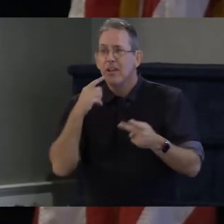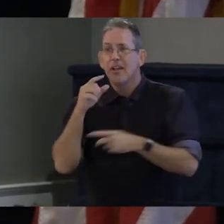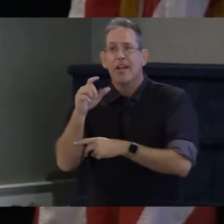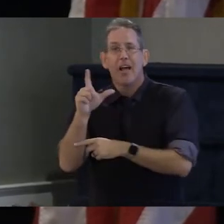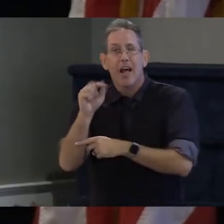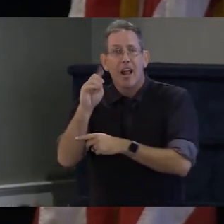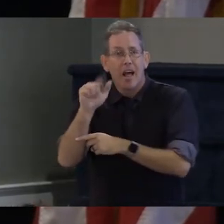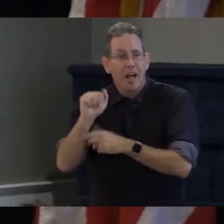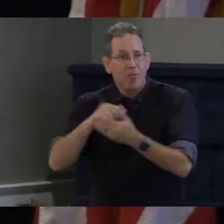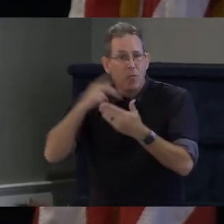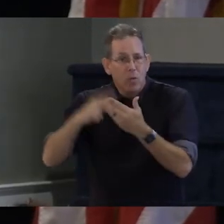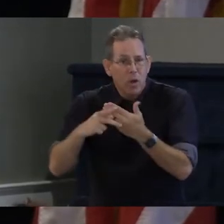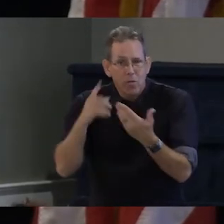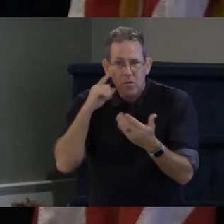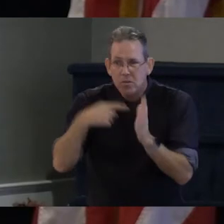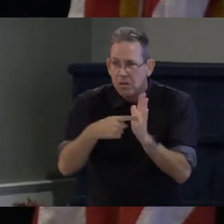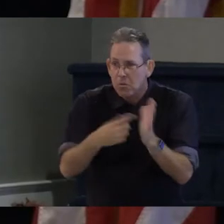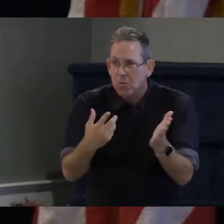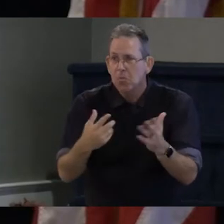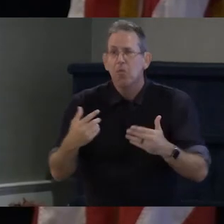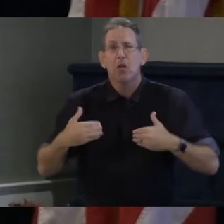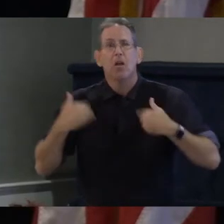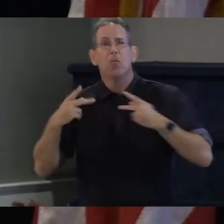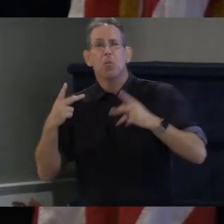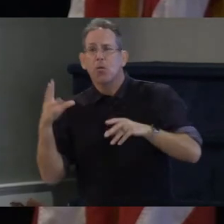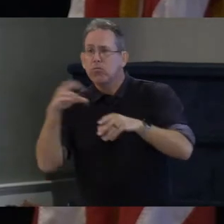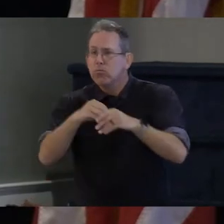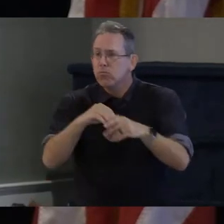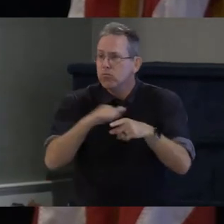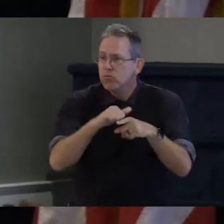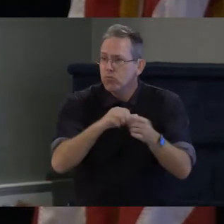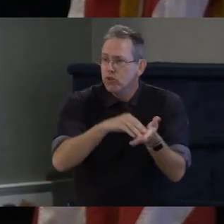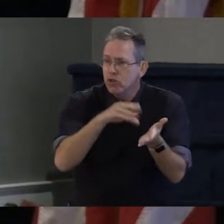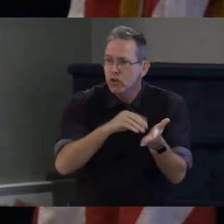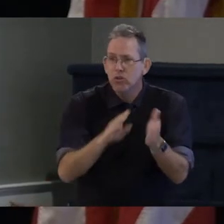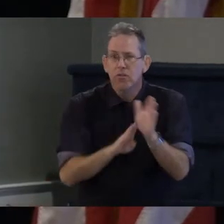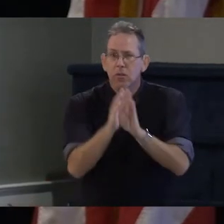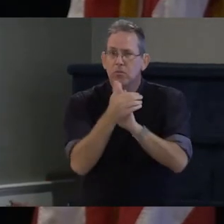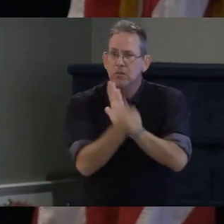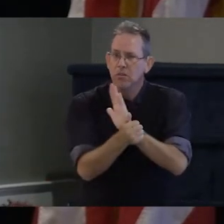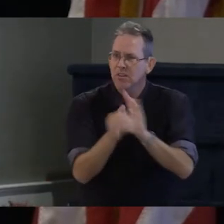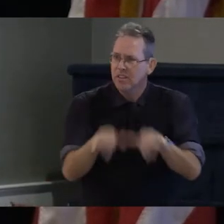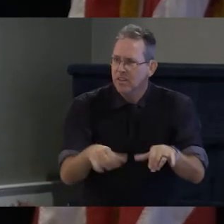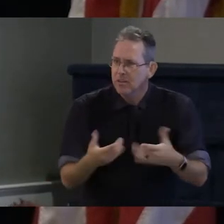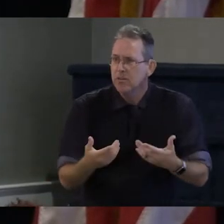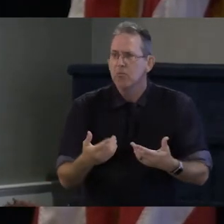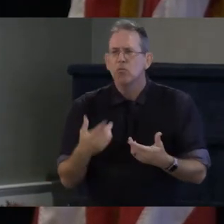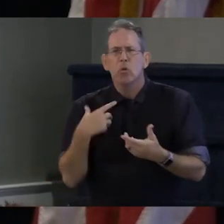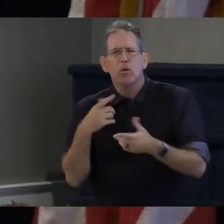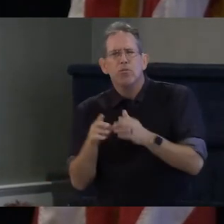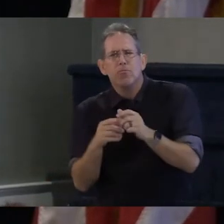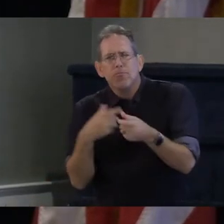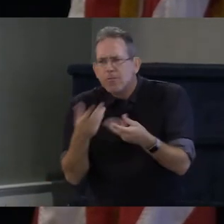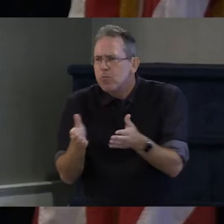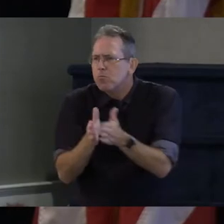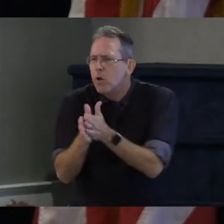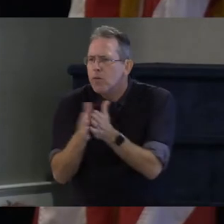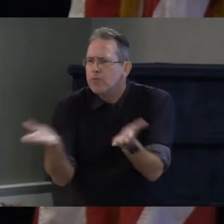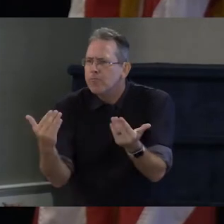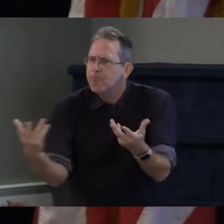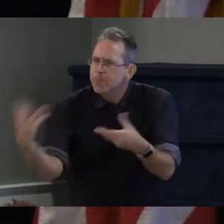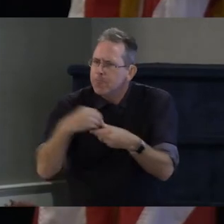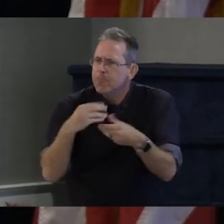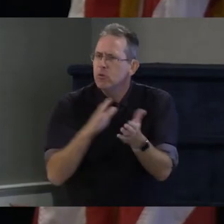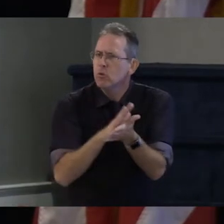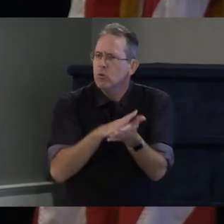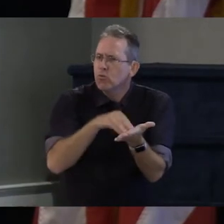those young people actually have the ability to do that we want to also incentivize people to go to school and get these